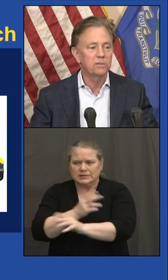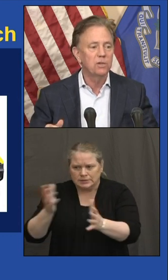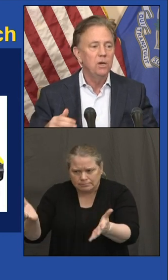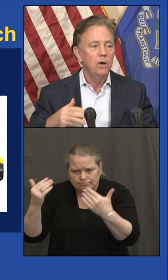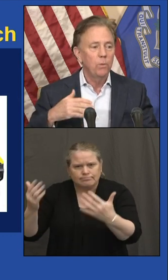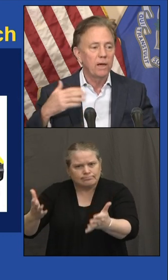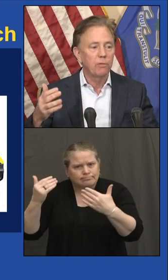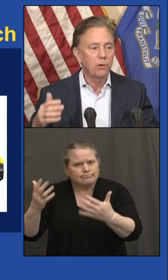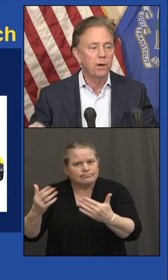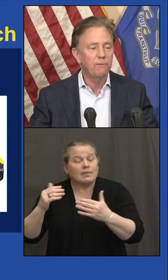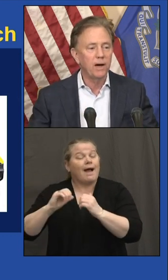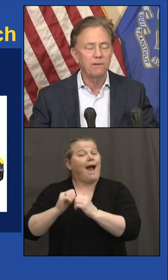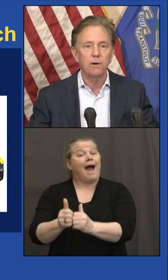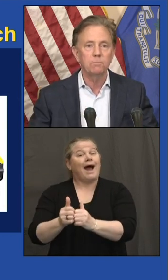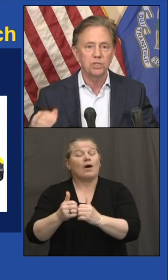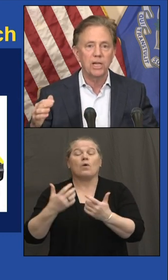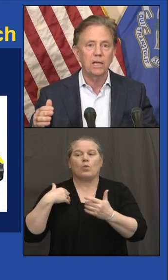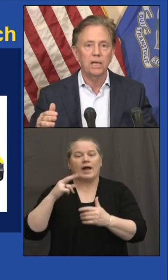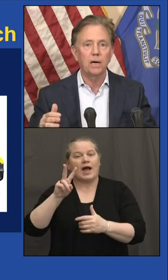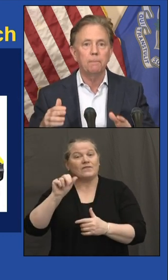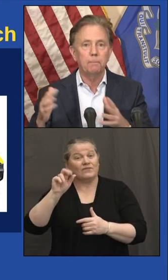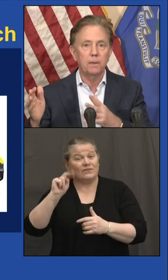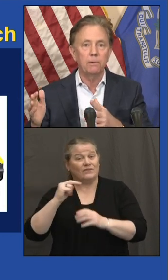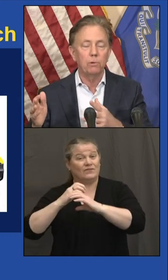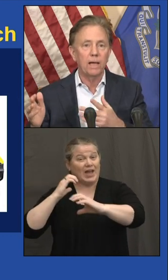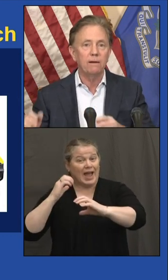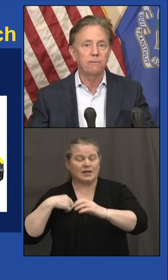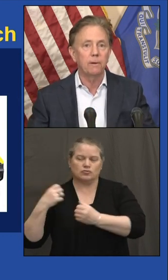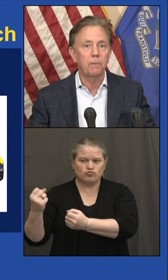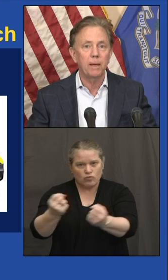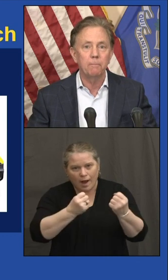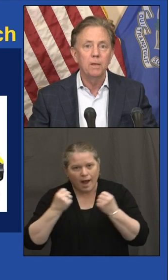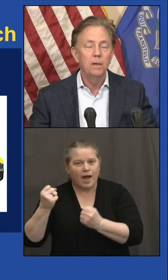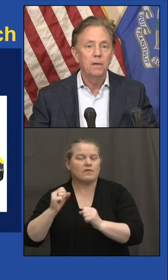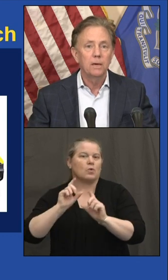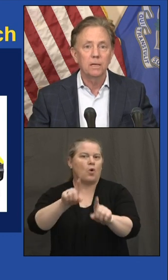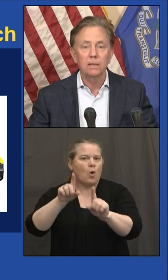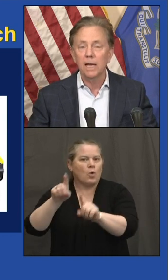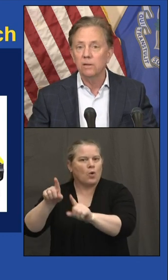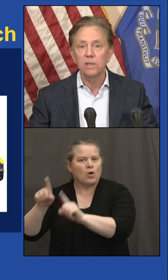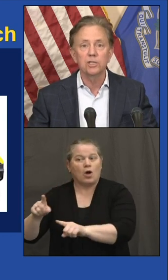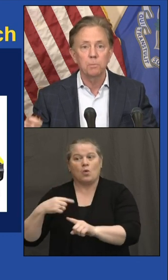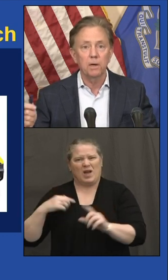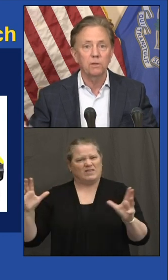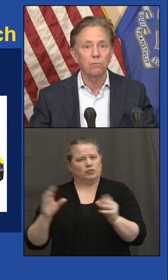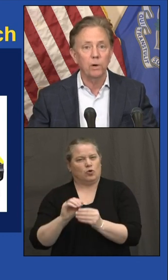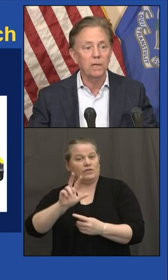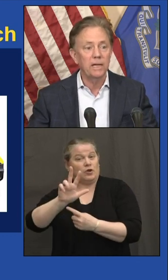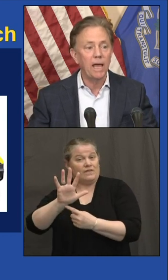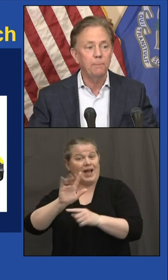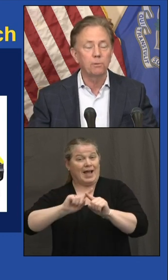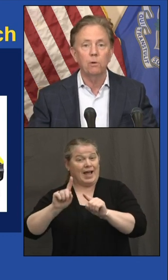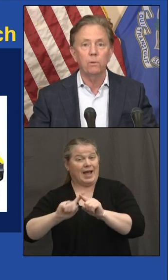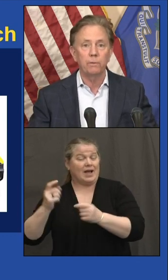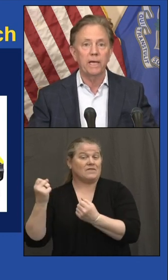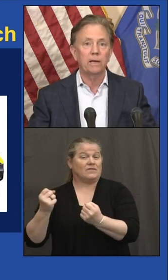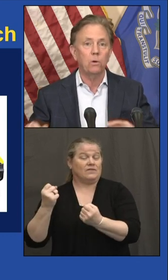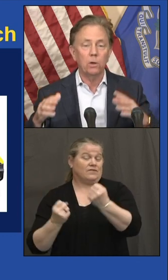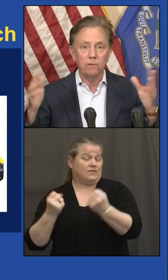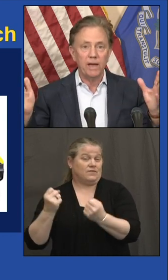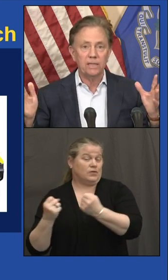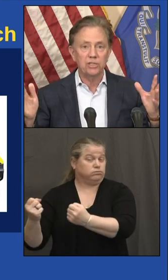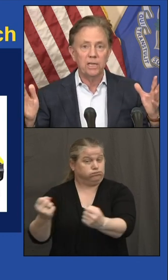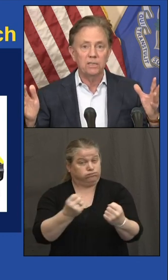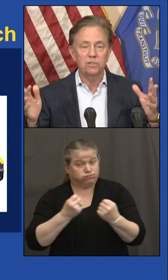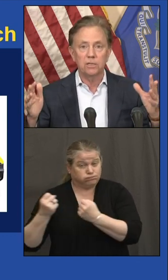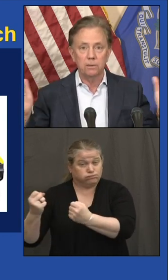vans. We have 35 of them scaling up. We'll have them end of this month and really in April when we get